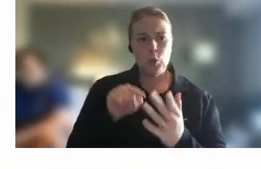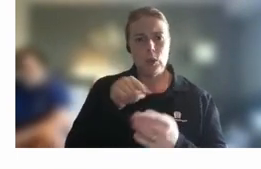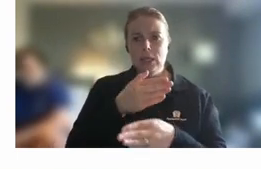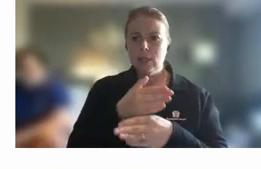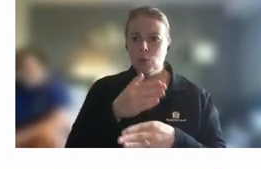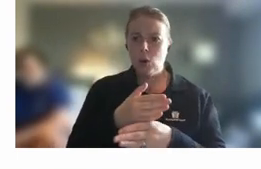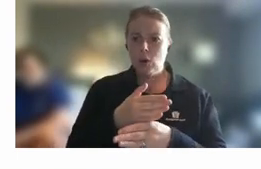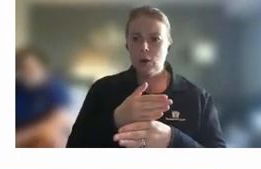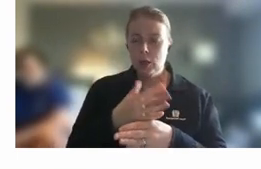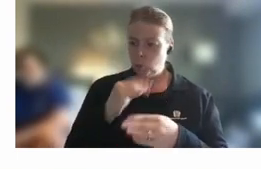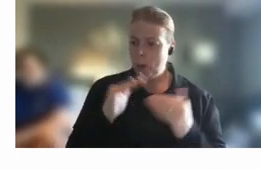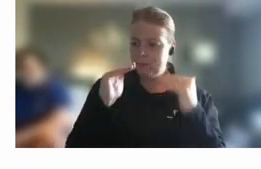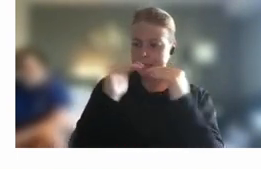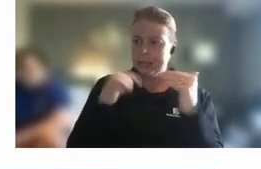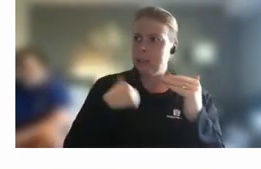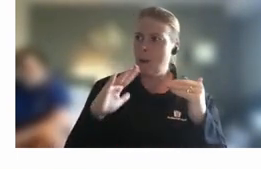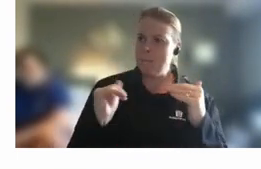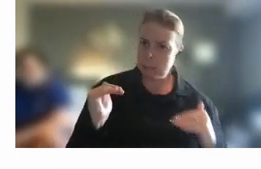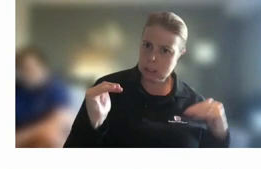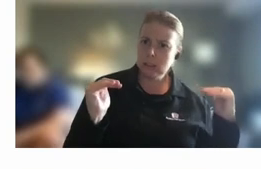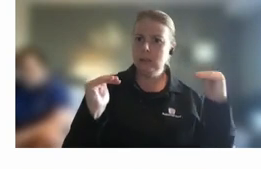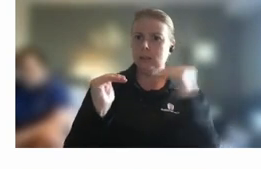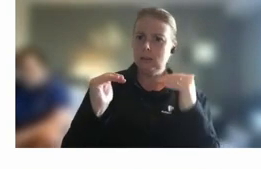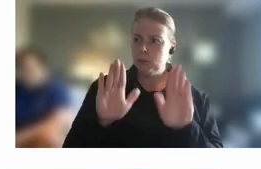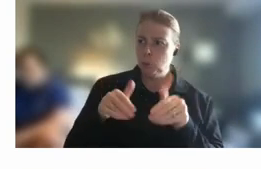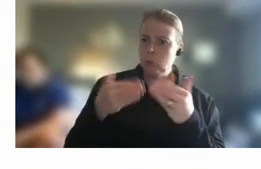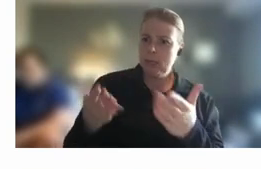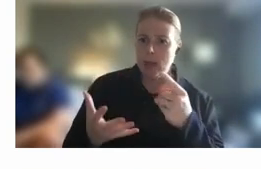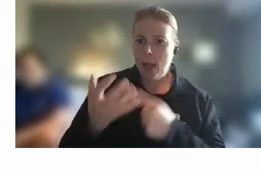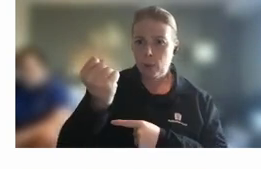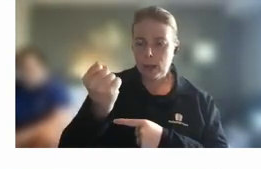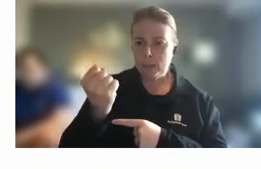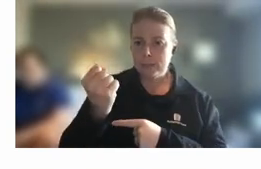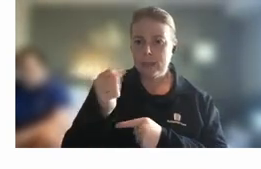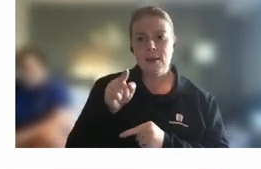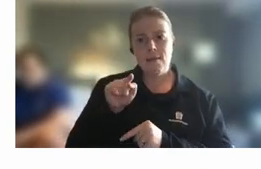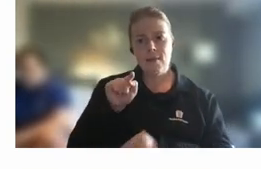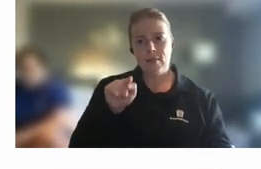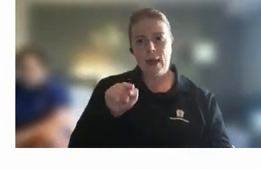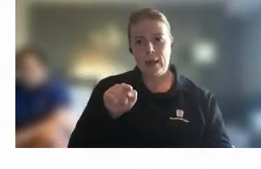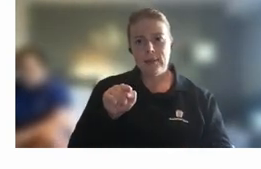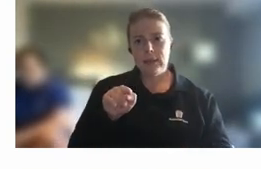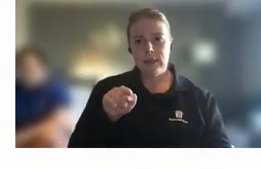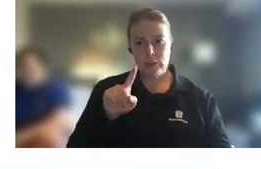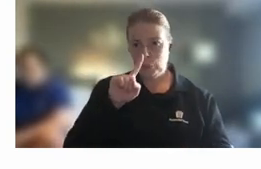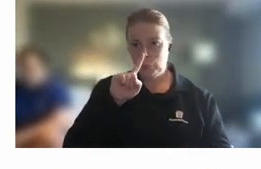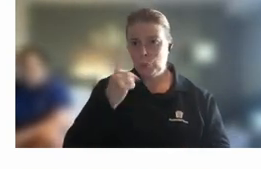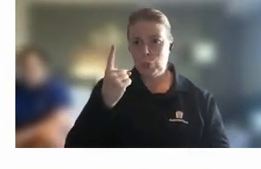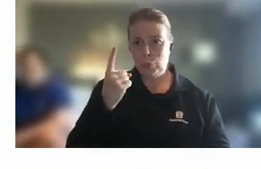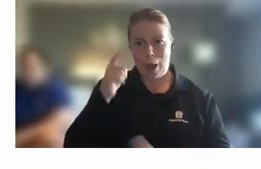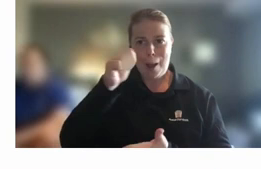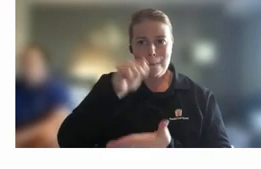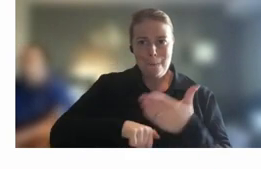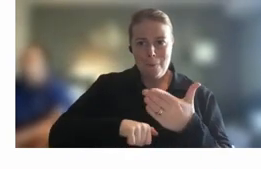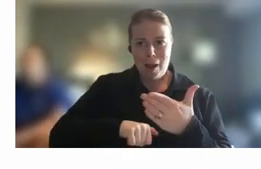held to those standards to be delivering those outcomes um that is something that you cannot buy in the private sector